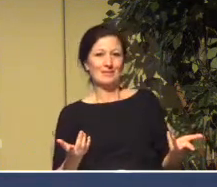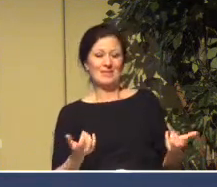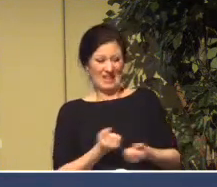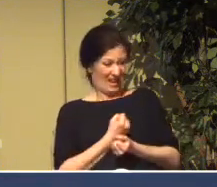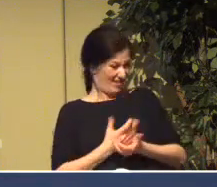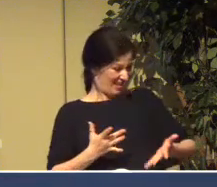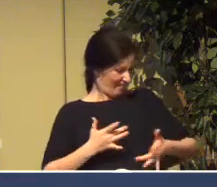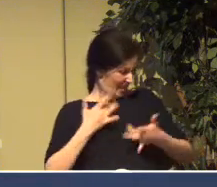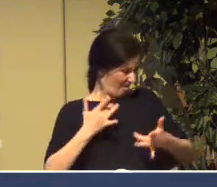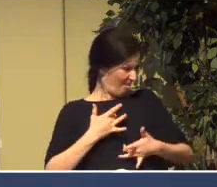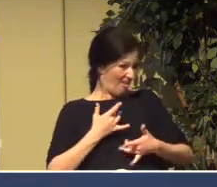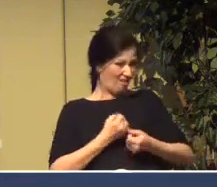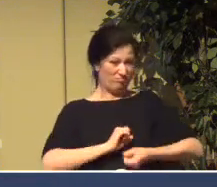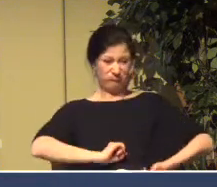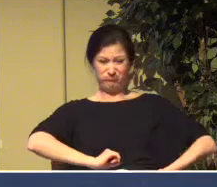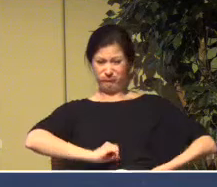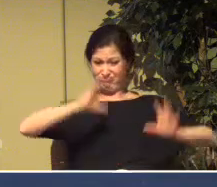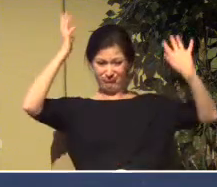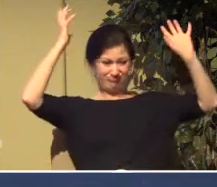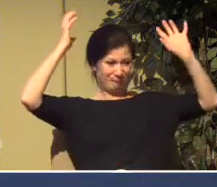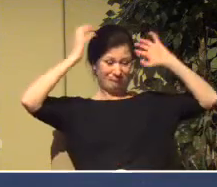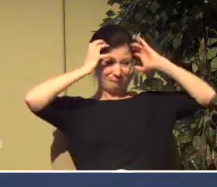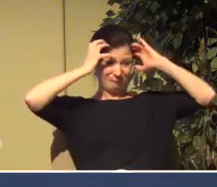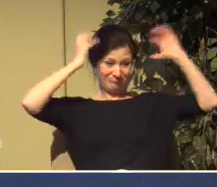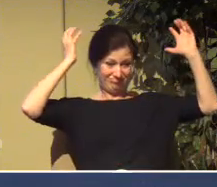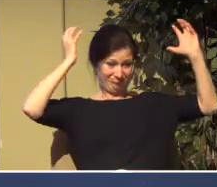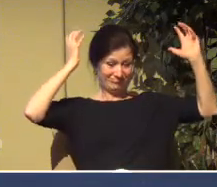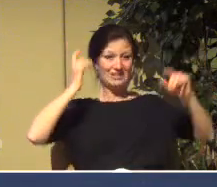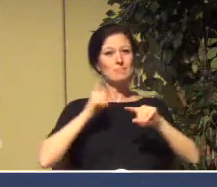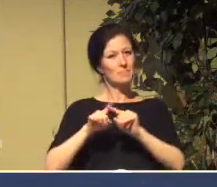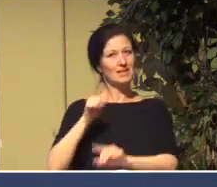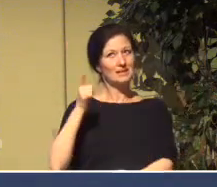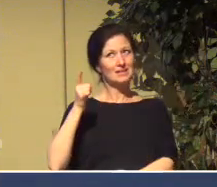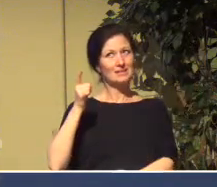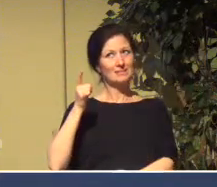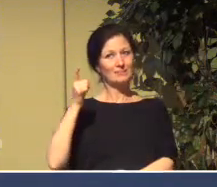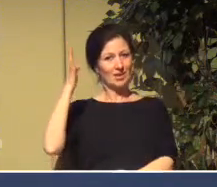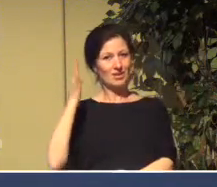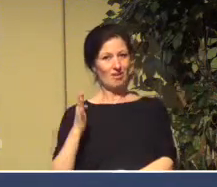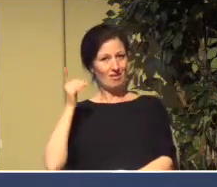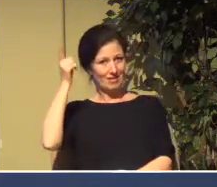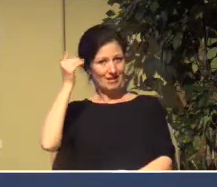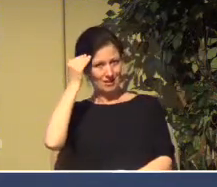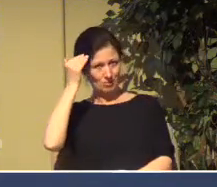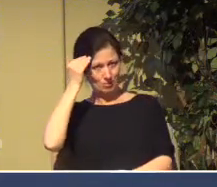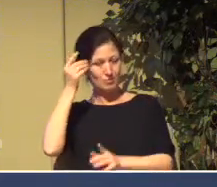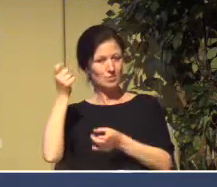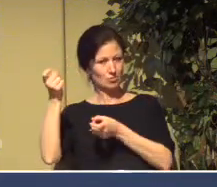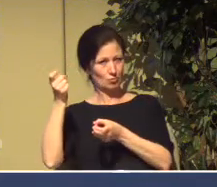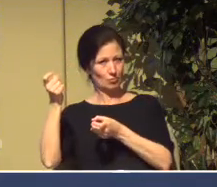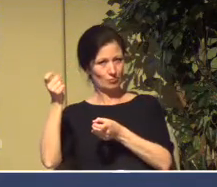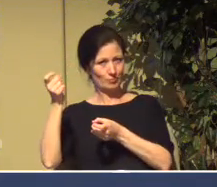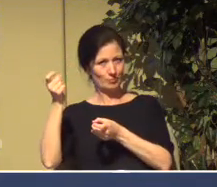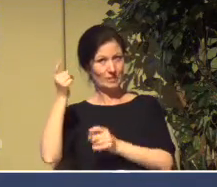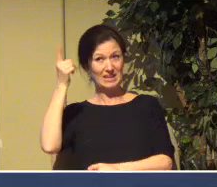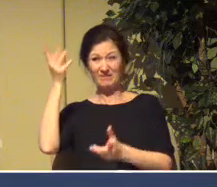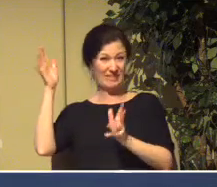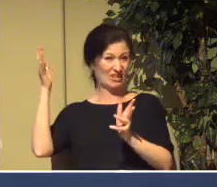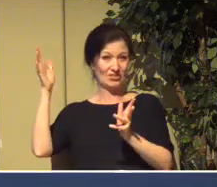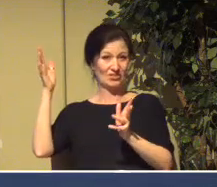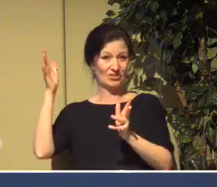out of control, it is not. He is in control. He knows when he will release us and when it is time. He's already